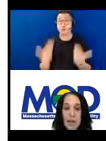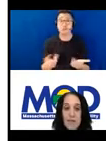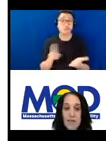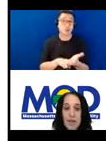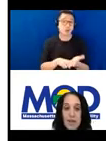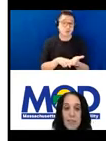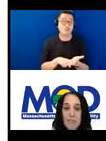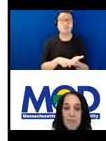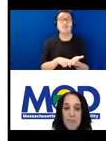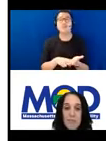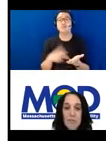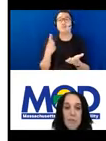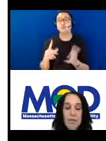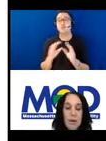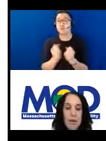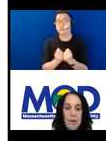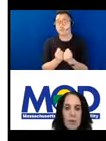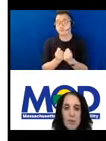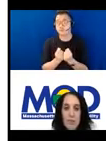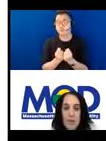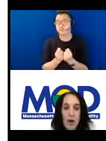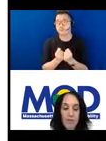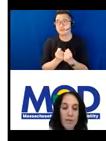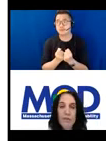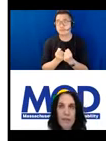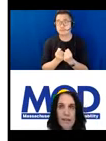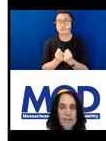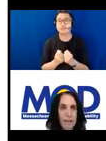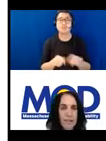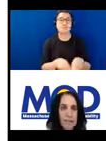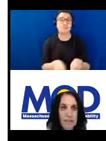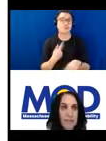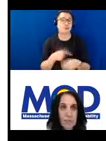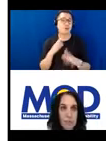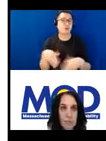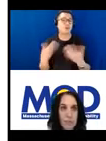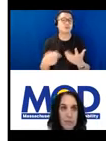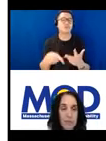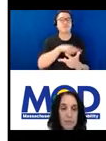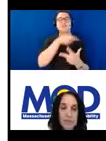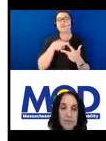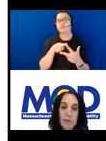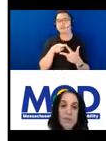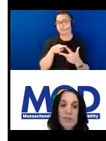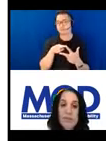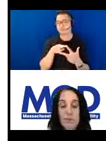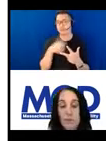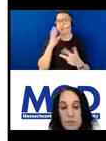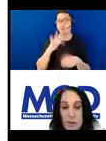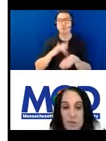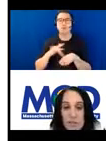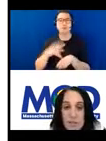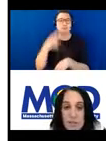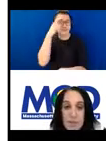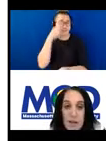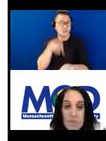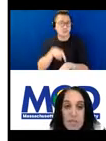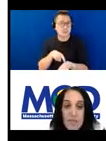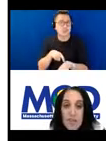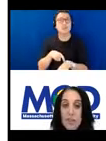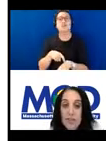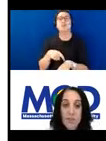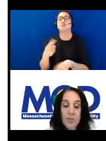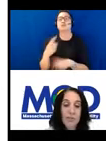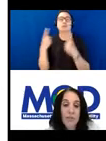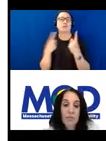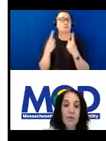And we are going to be offering the next set in the series, which will be available in the summer is focusing on reasonable accommodation,